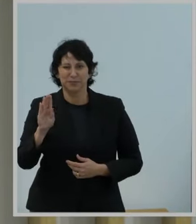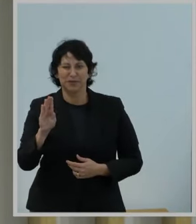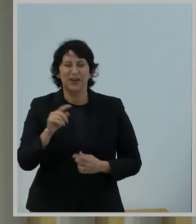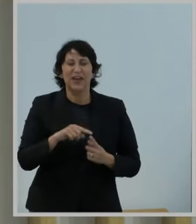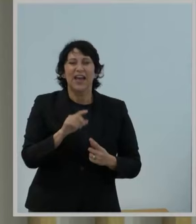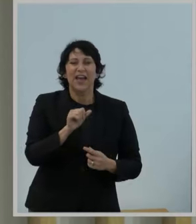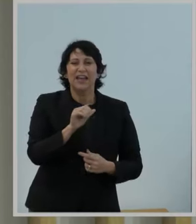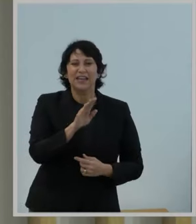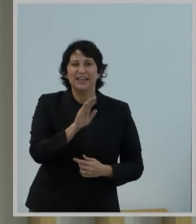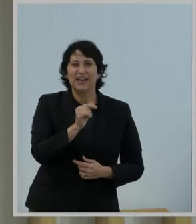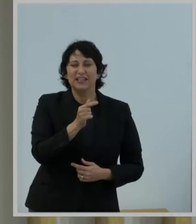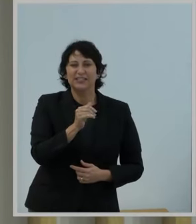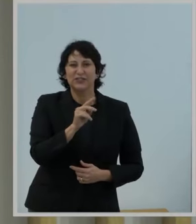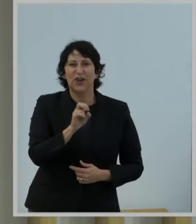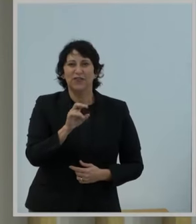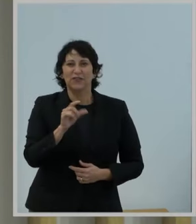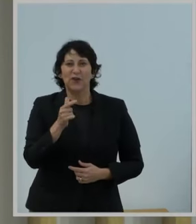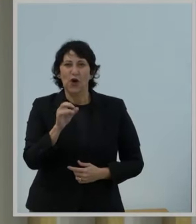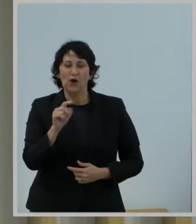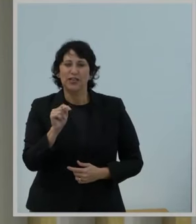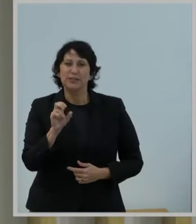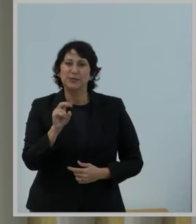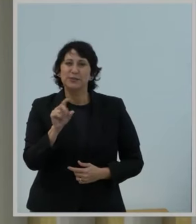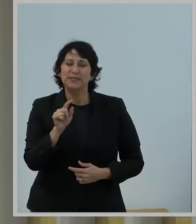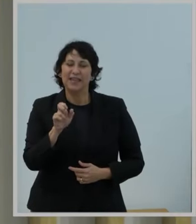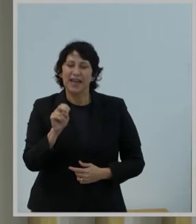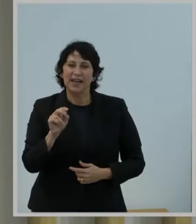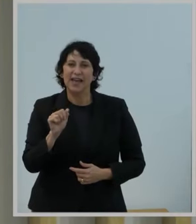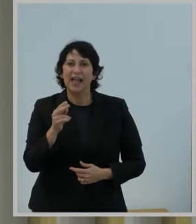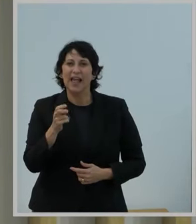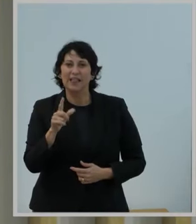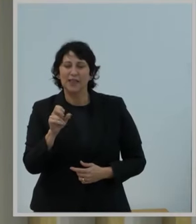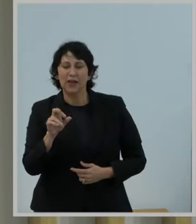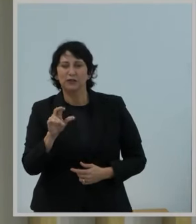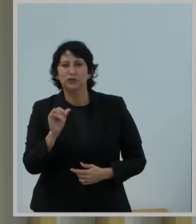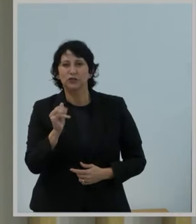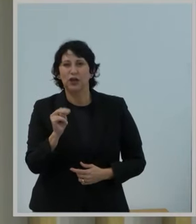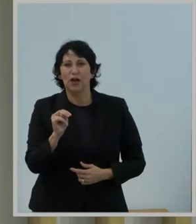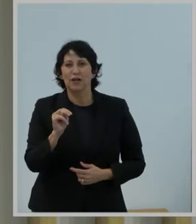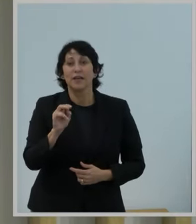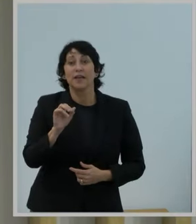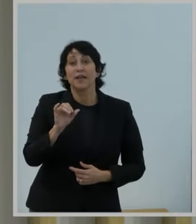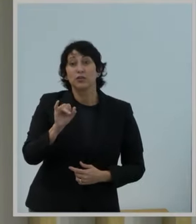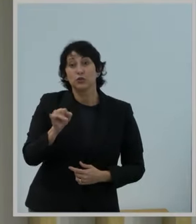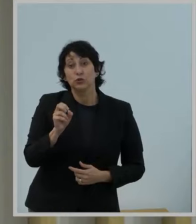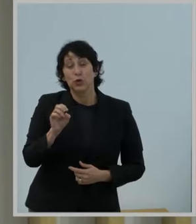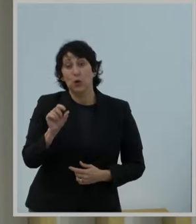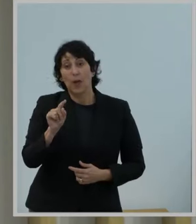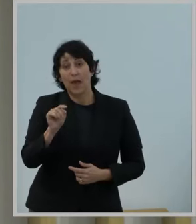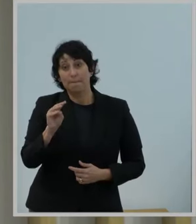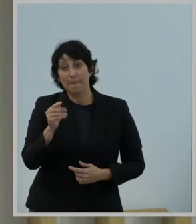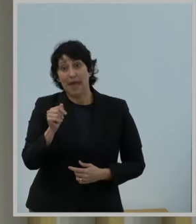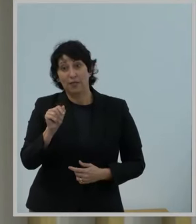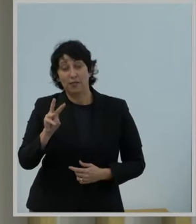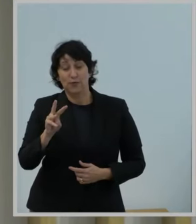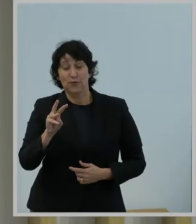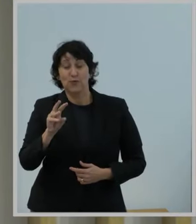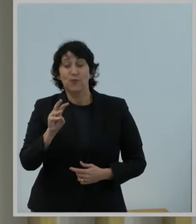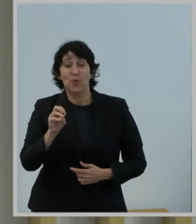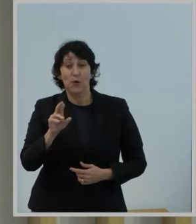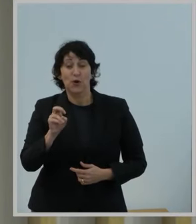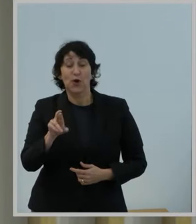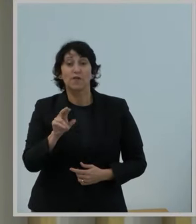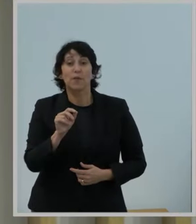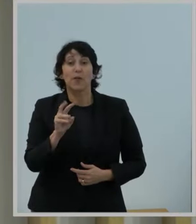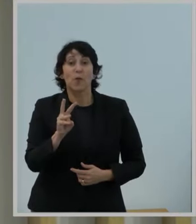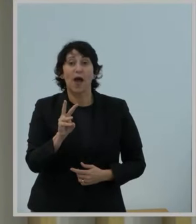Gustav Gilmark, Garnett Hanley, Susanna Larson, Kaylee Lanter, John Lockwood, Wesley Plan, Joel Taubenblatt, and Matthew Warner from the